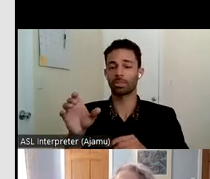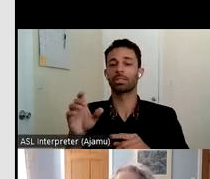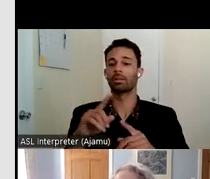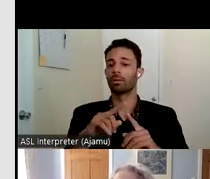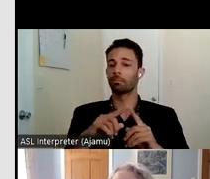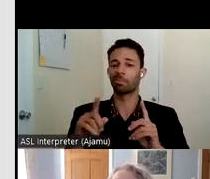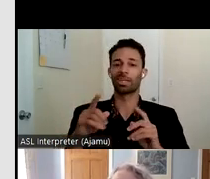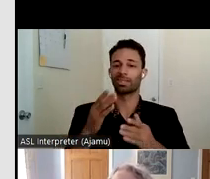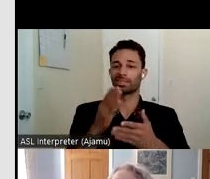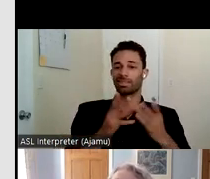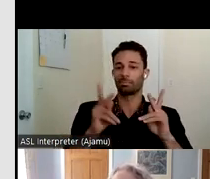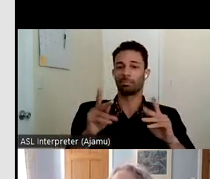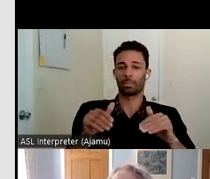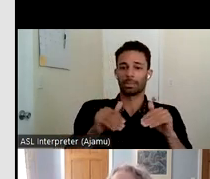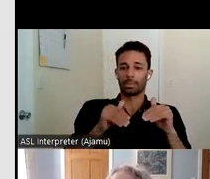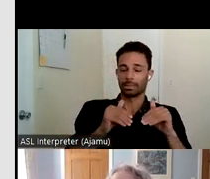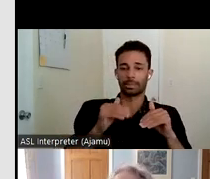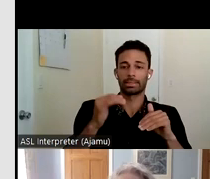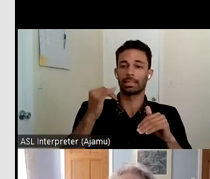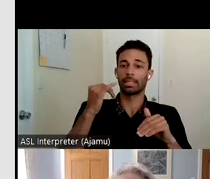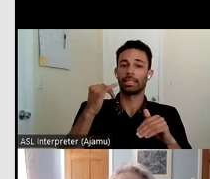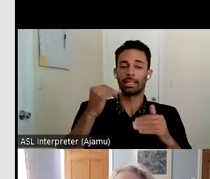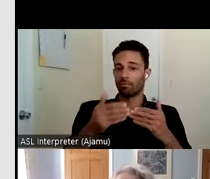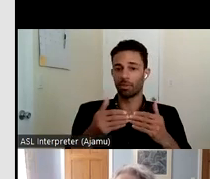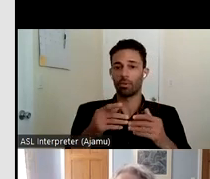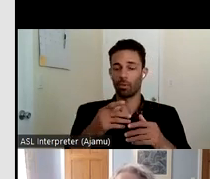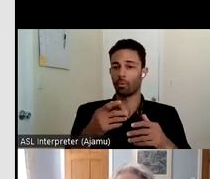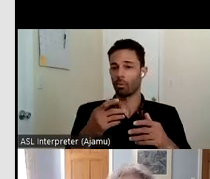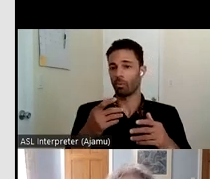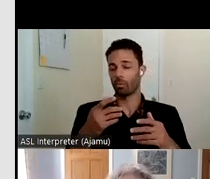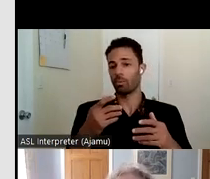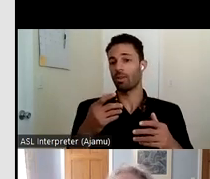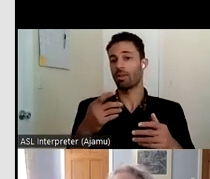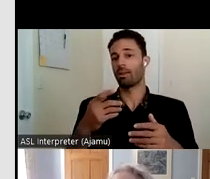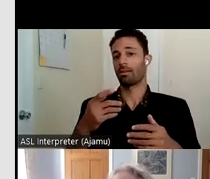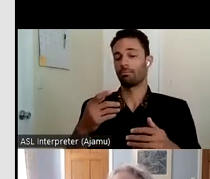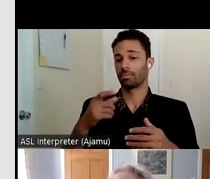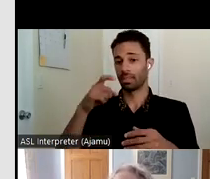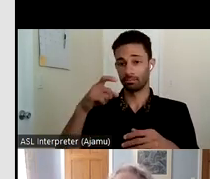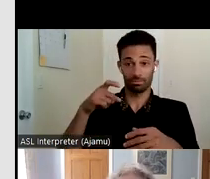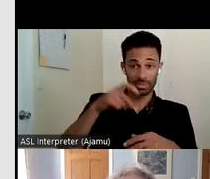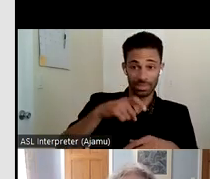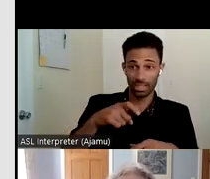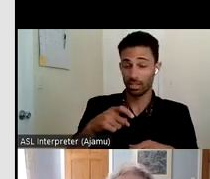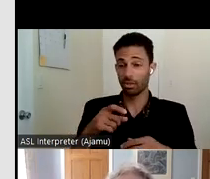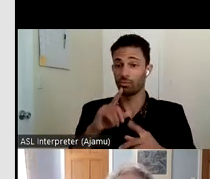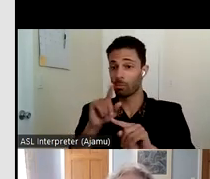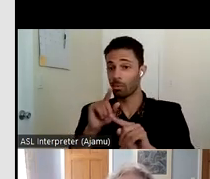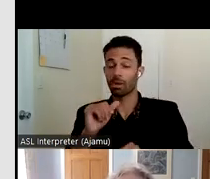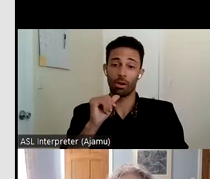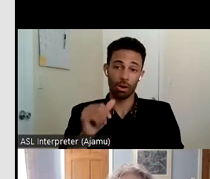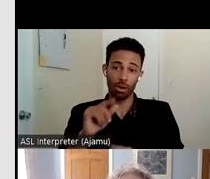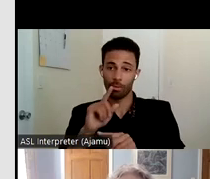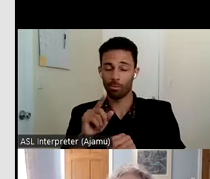we're trying hardest to reach from reporting whether or not that's necessary or not to have all those cases cross-reported